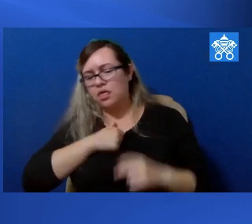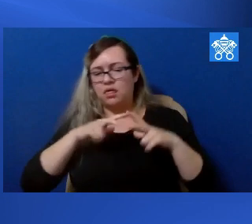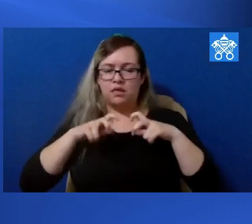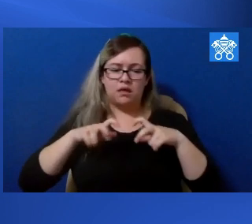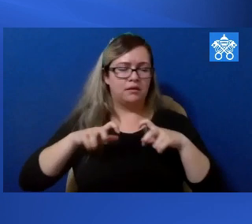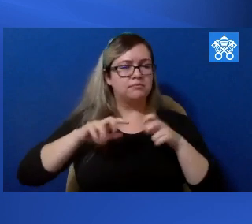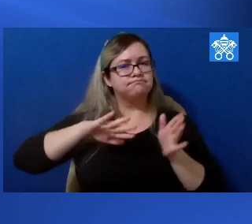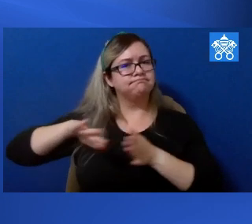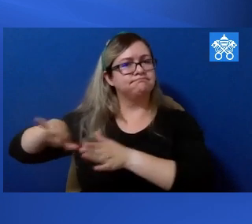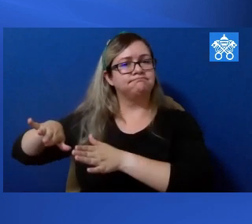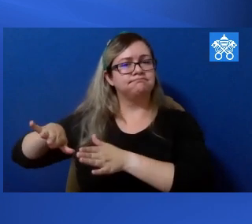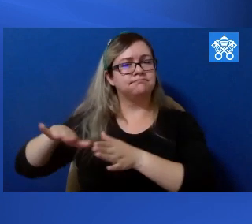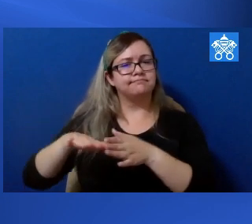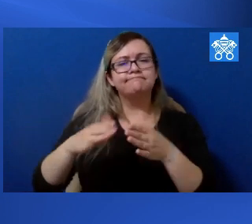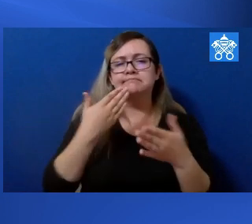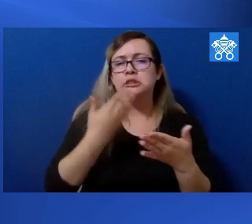their own interests.